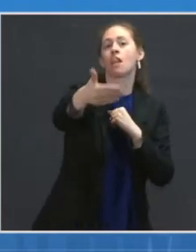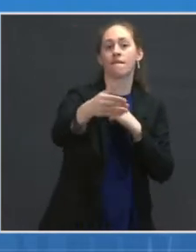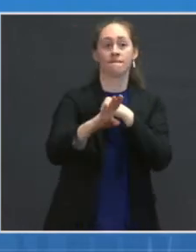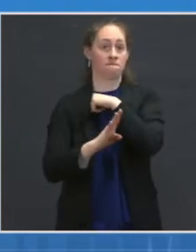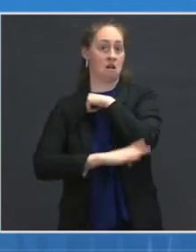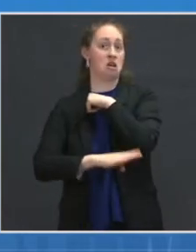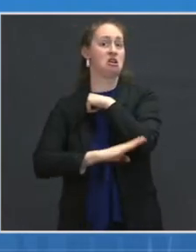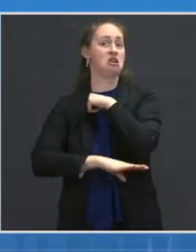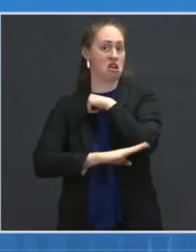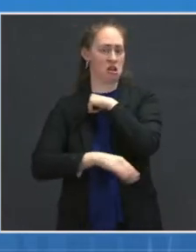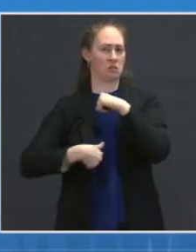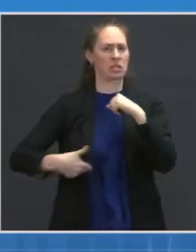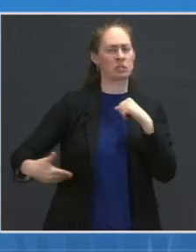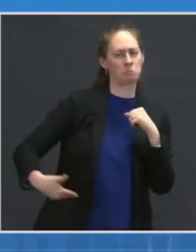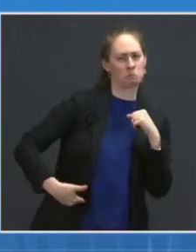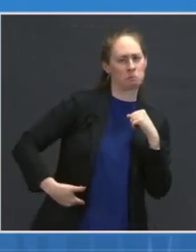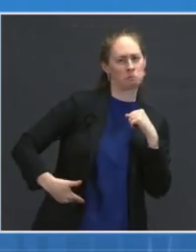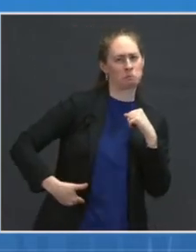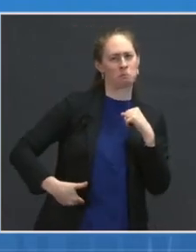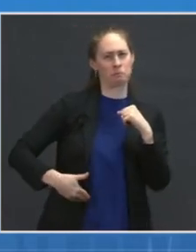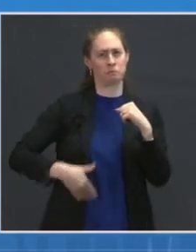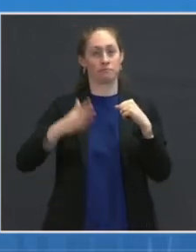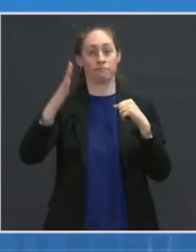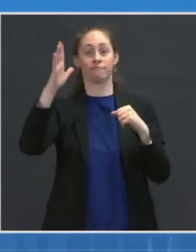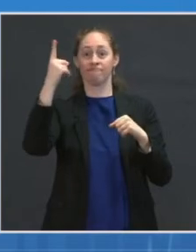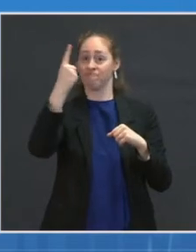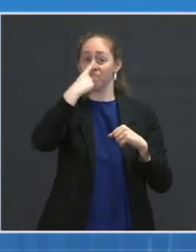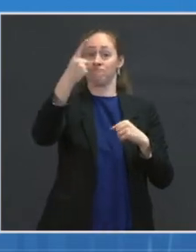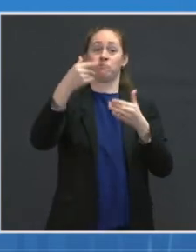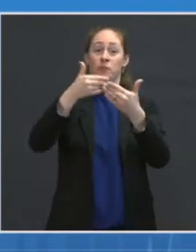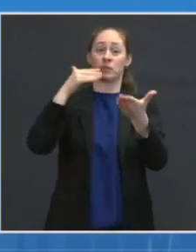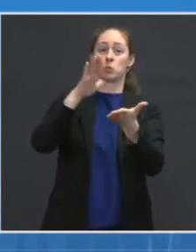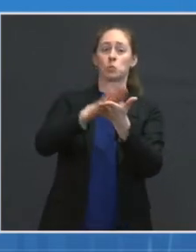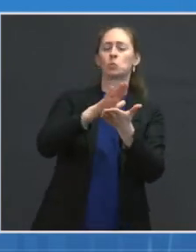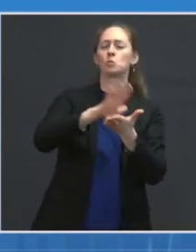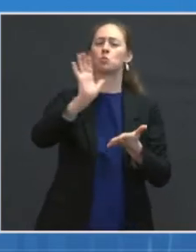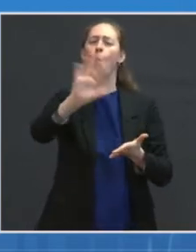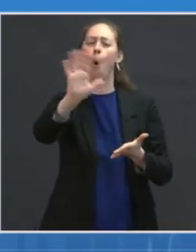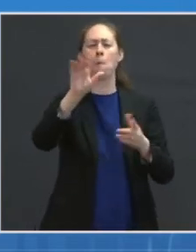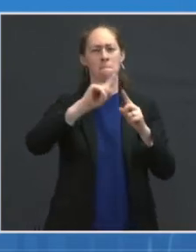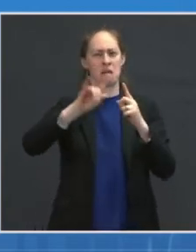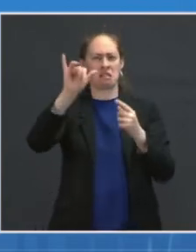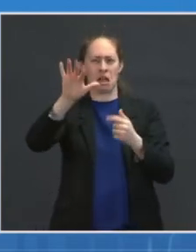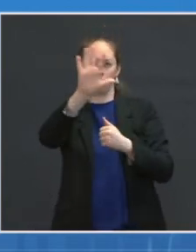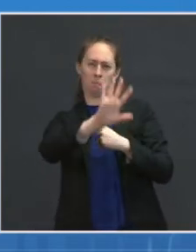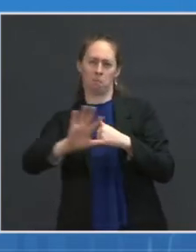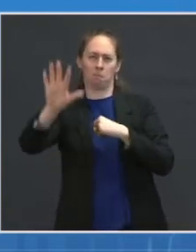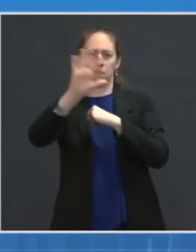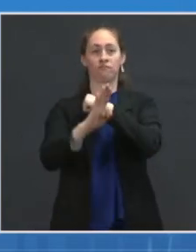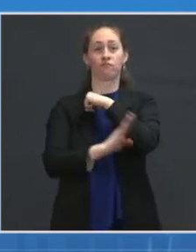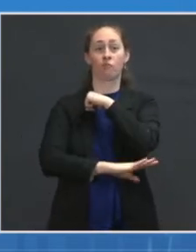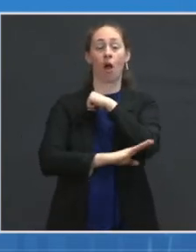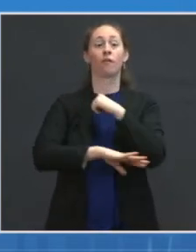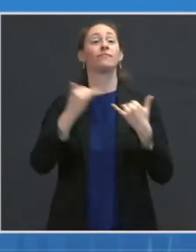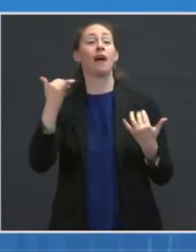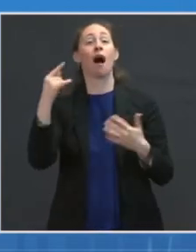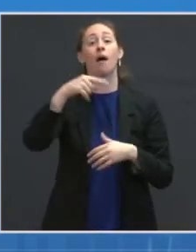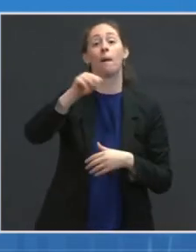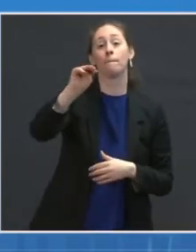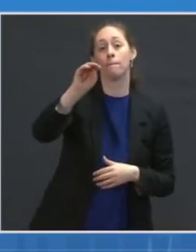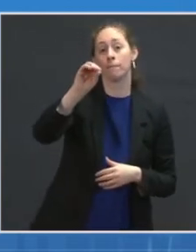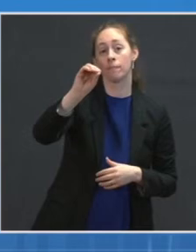of school, but sometime in the fall, we will have that. Moderna, as you know, started off with already